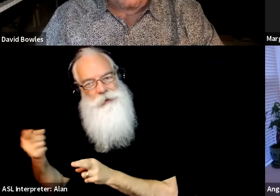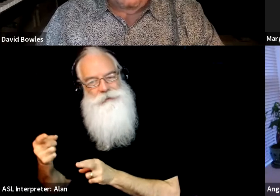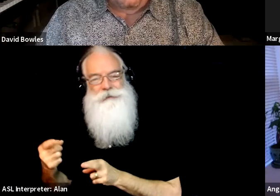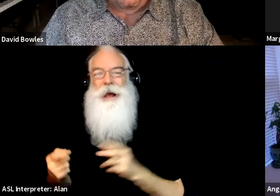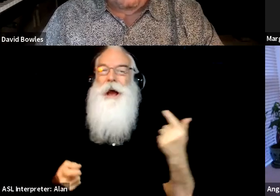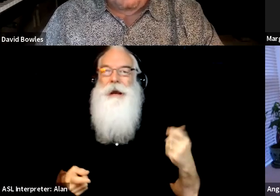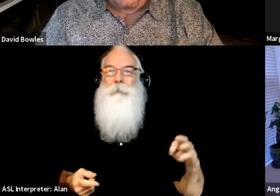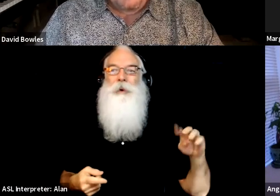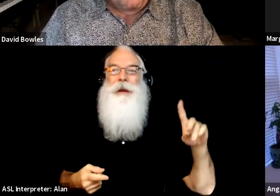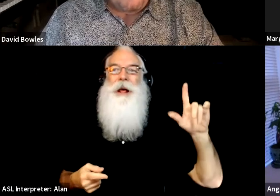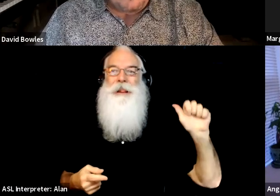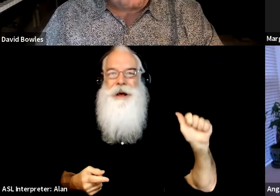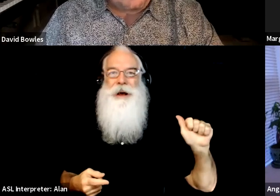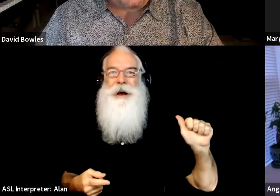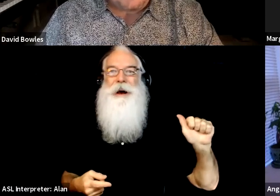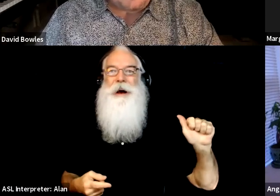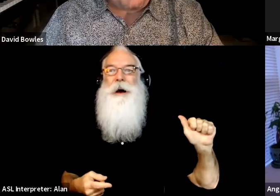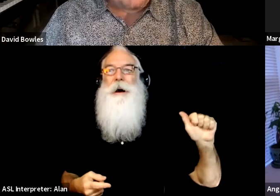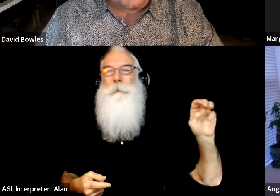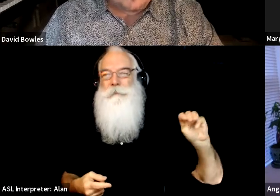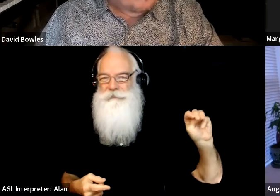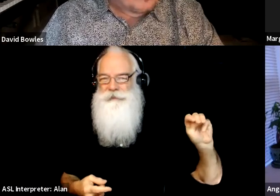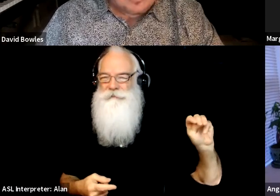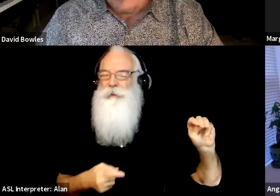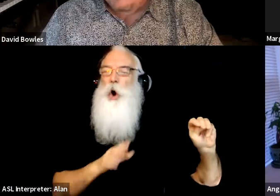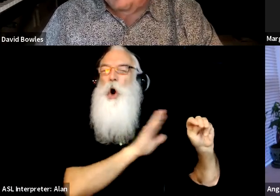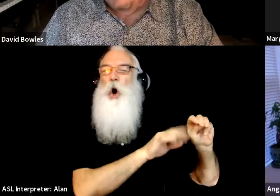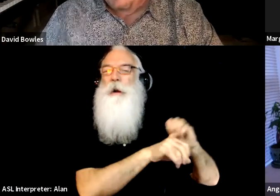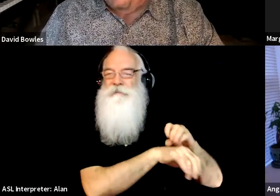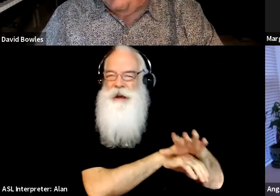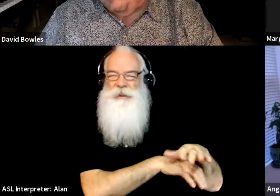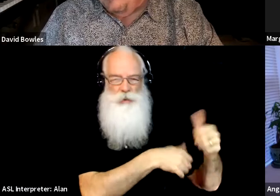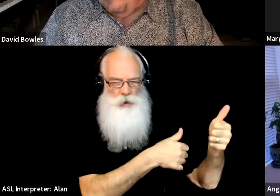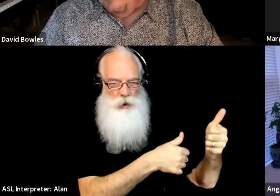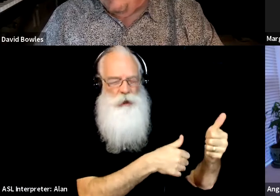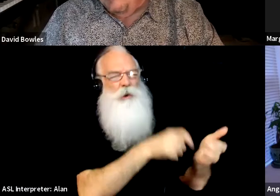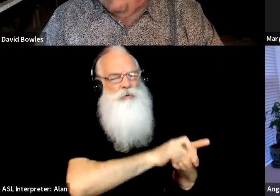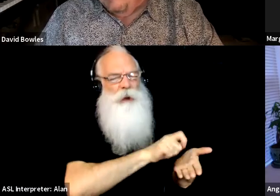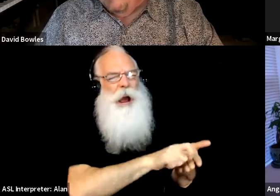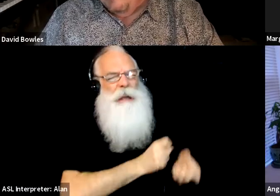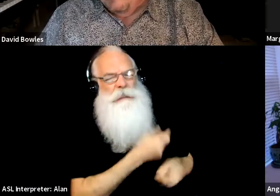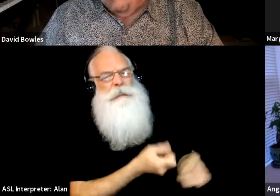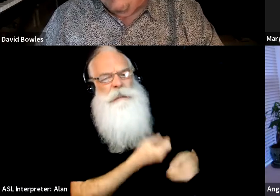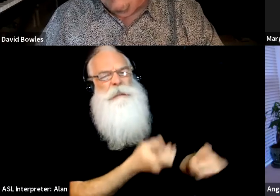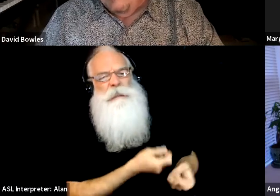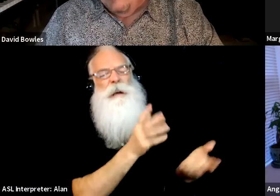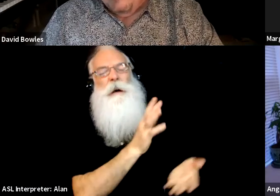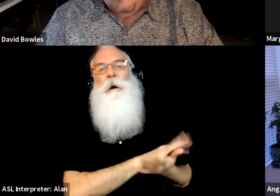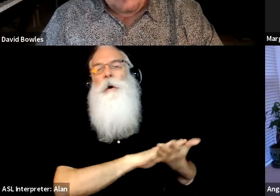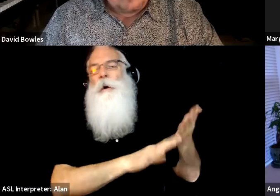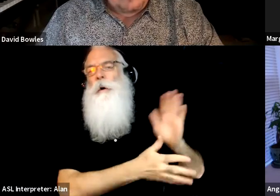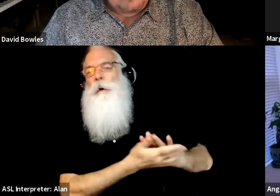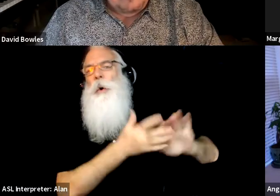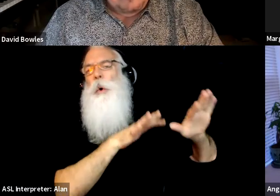is good. Wait, get some of that out of your system before you start publishing it. Yeah, he said, he